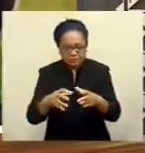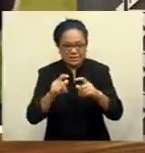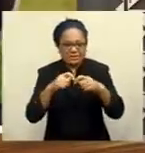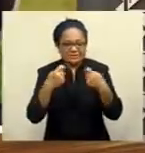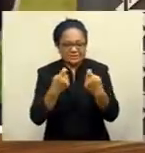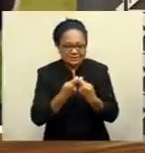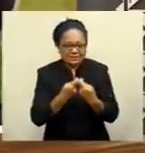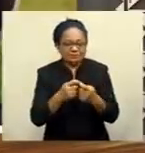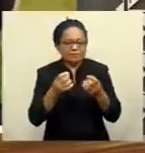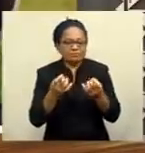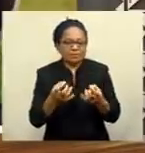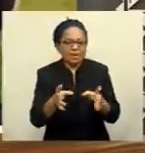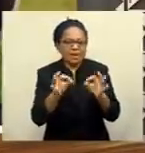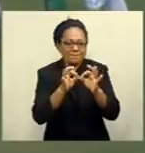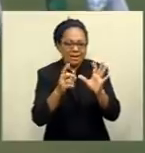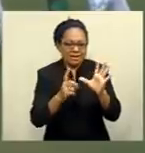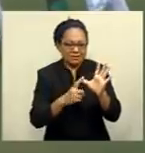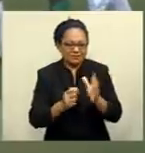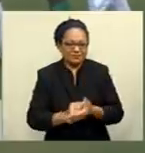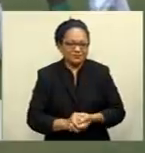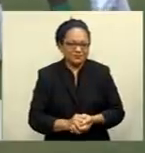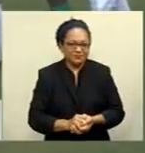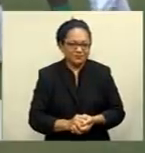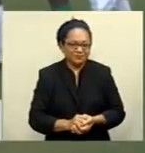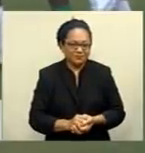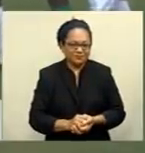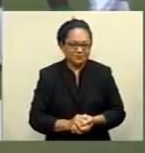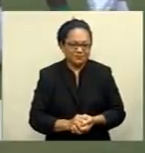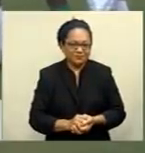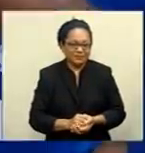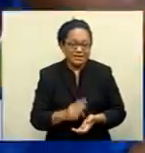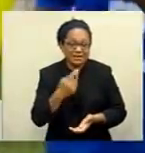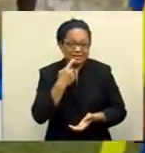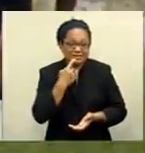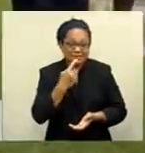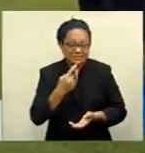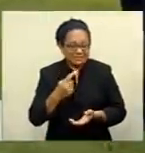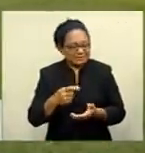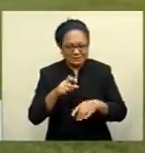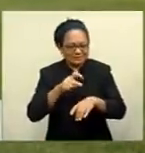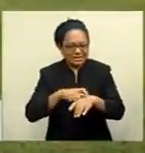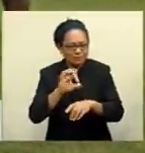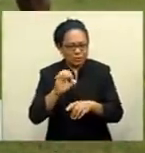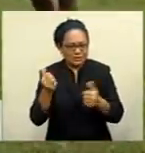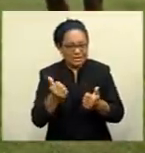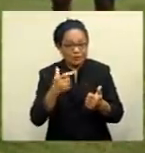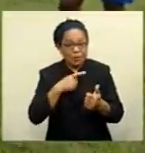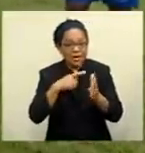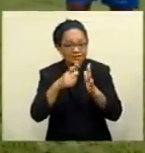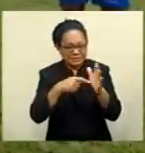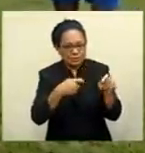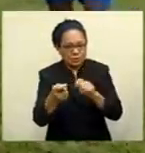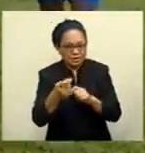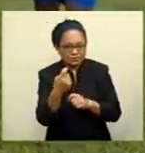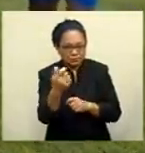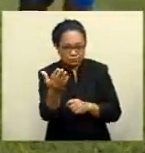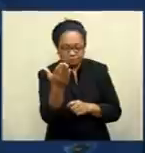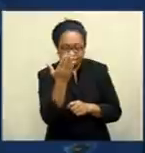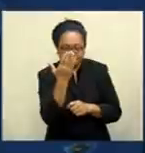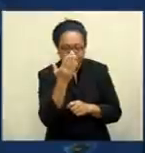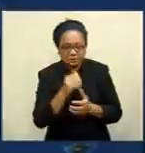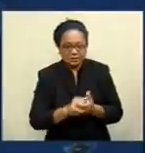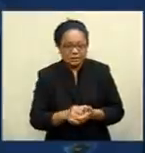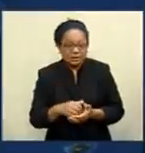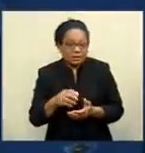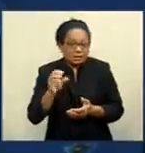Veni Na Rakao Tonga reports. It will be a race against time as January draws closer. We can start in